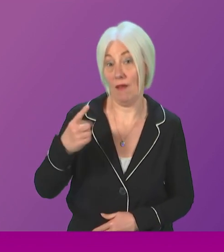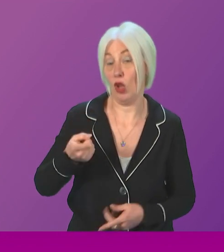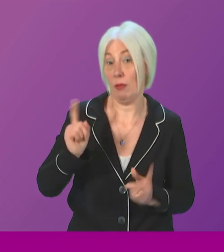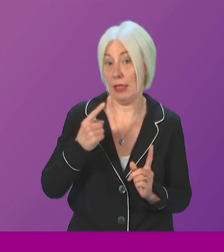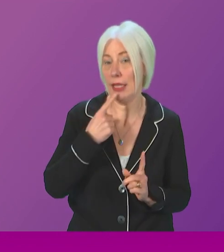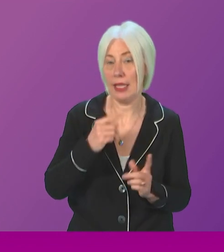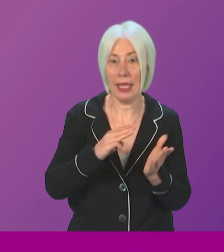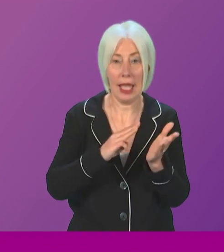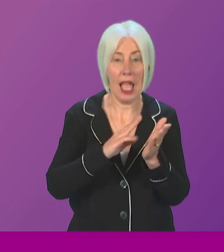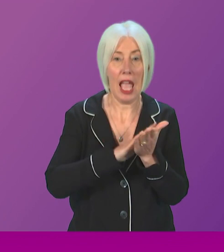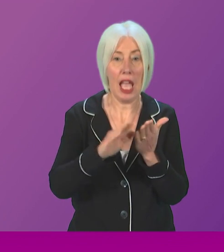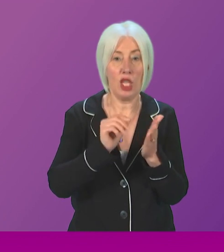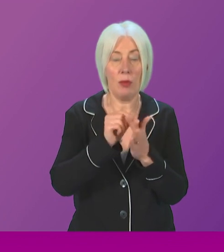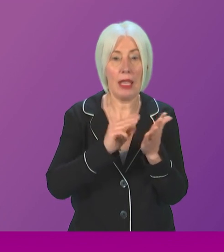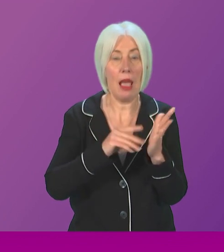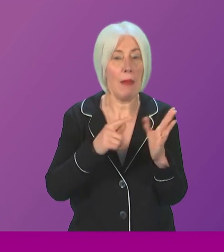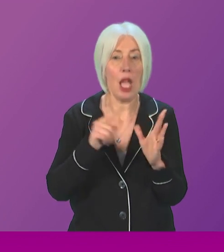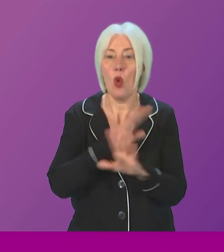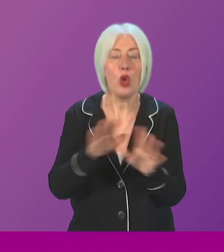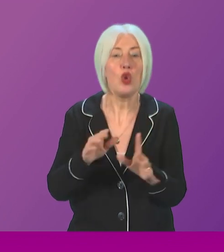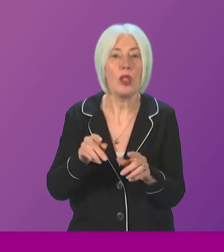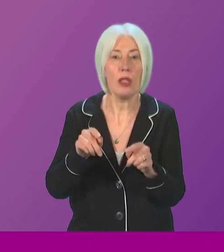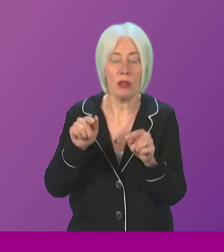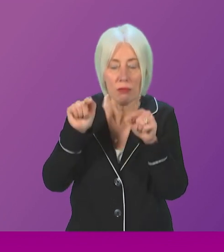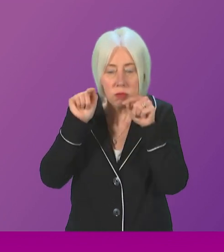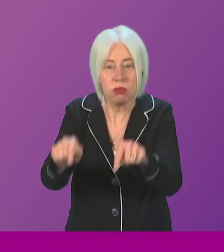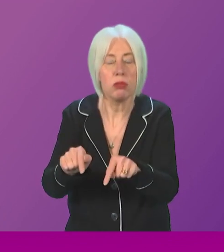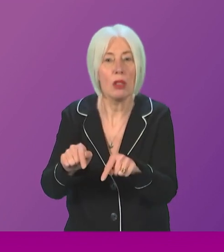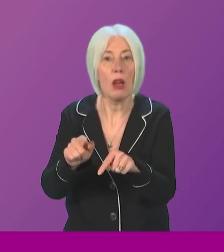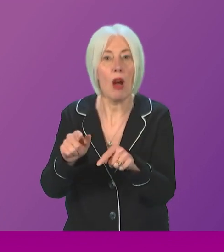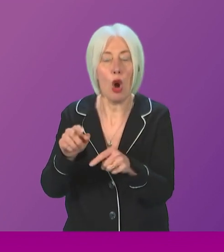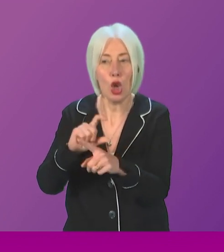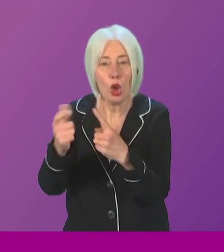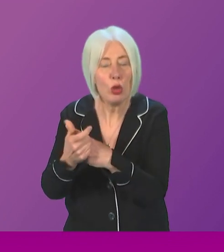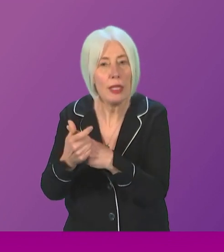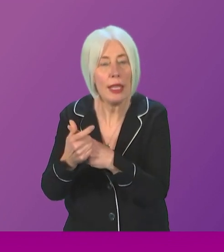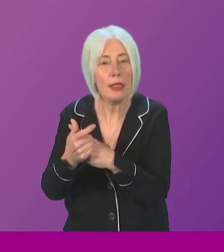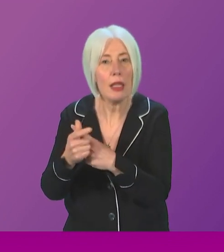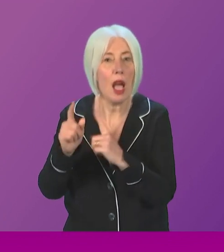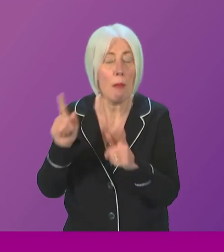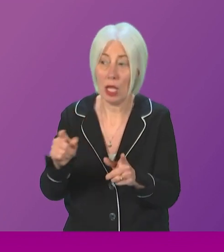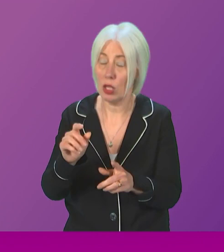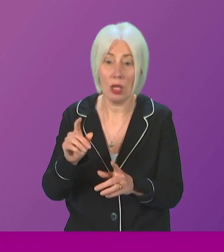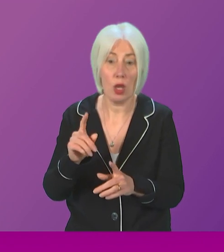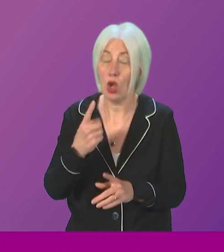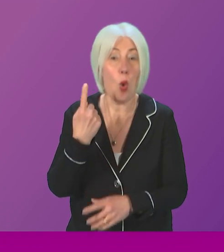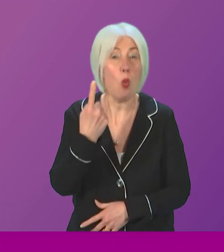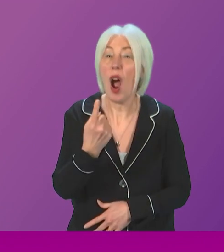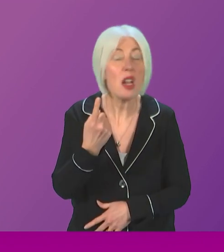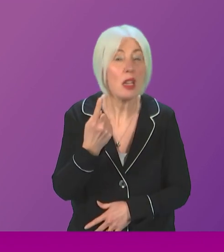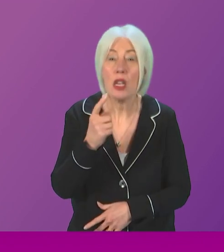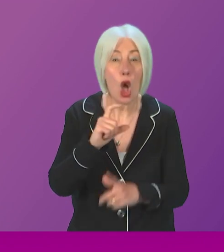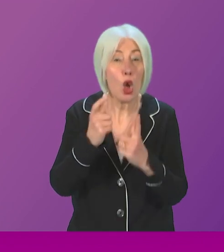that HPMA should not be imposed on communities that don't want them. First Minister, not one community